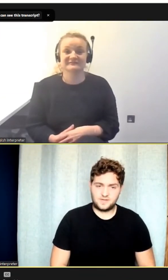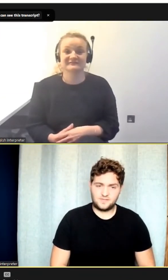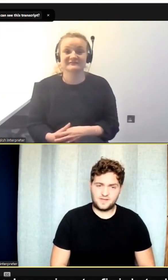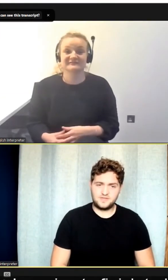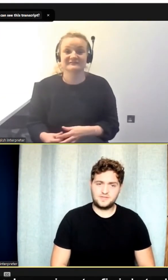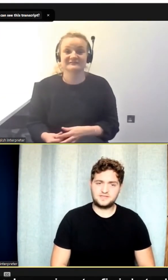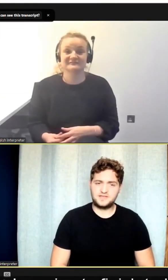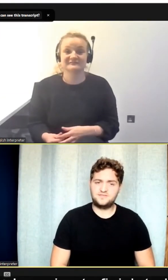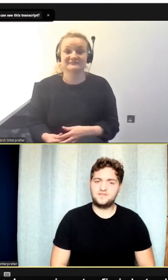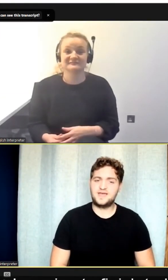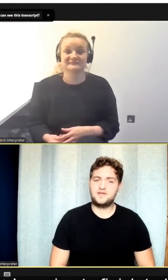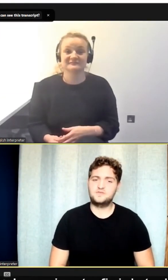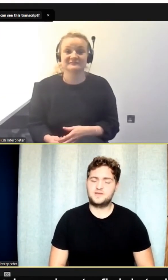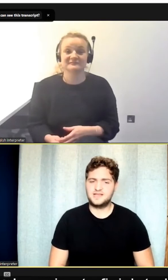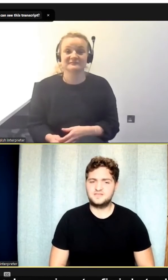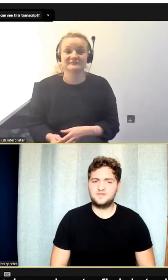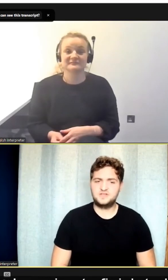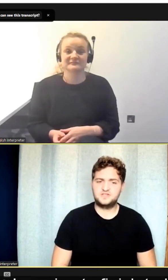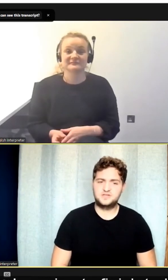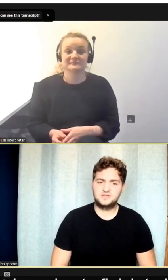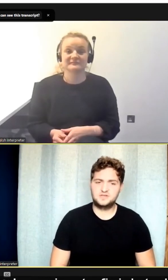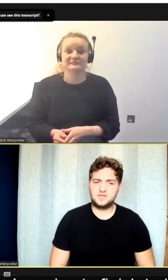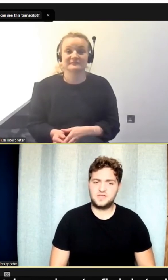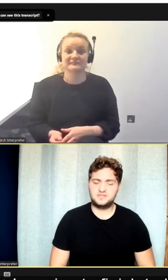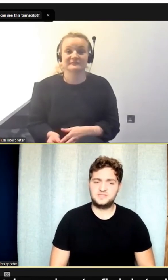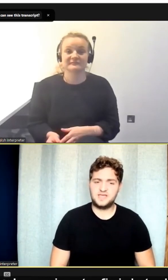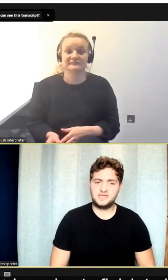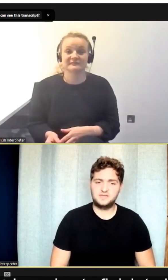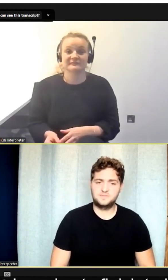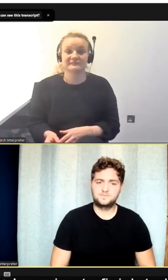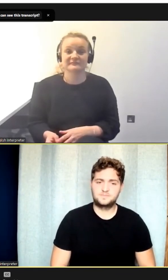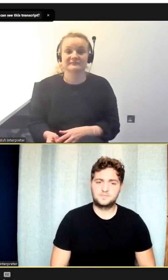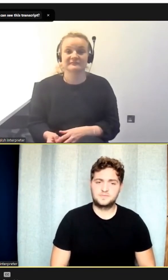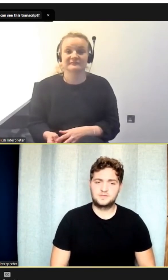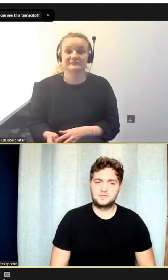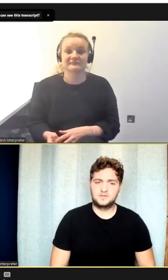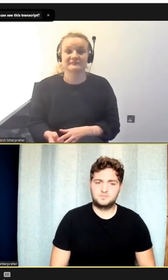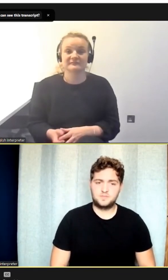So I think that's it for now. think we would like to finish today.